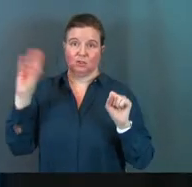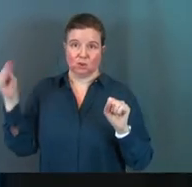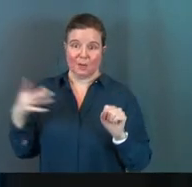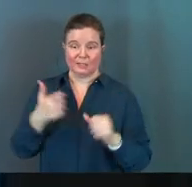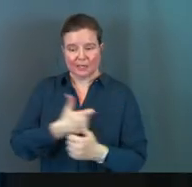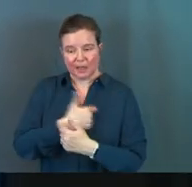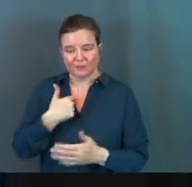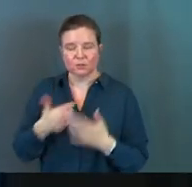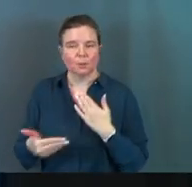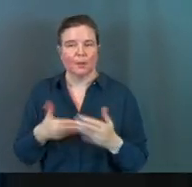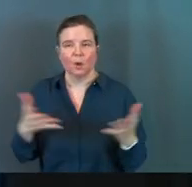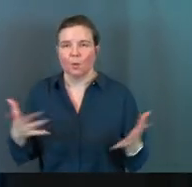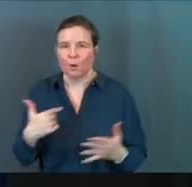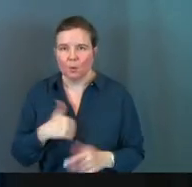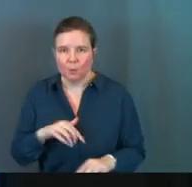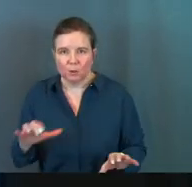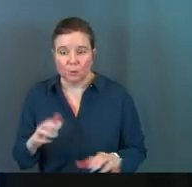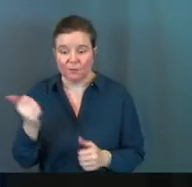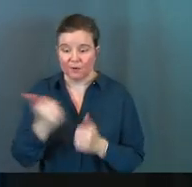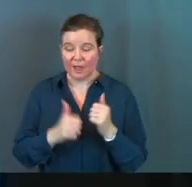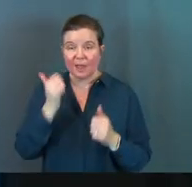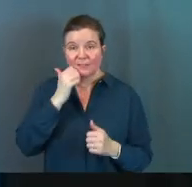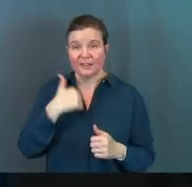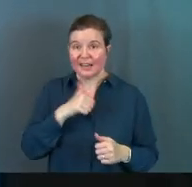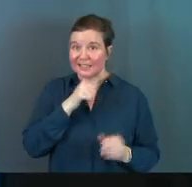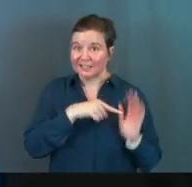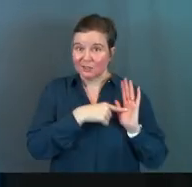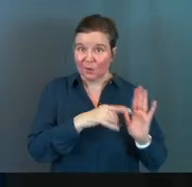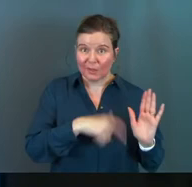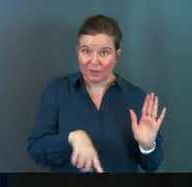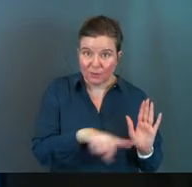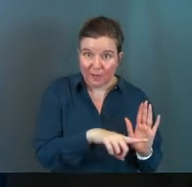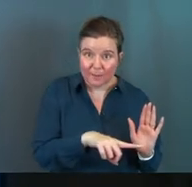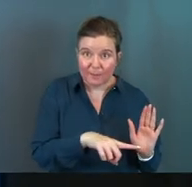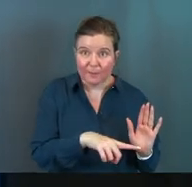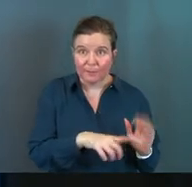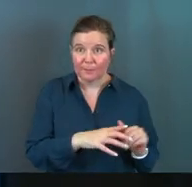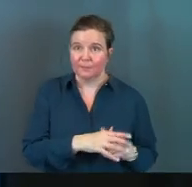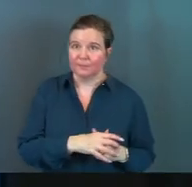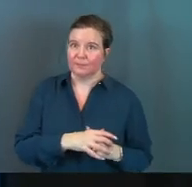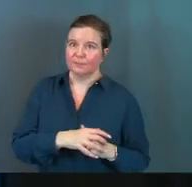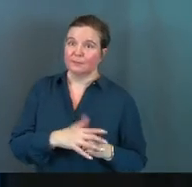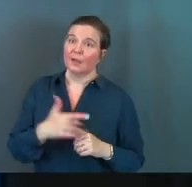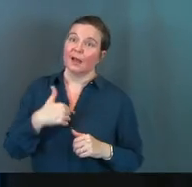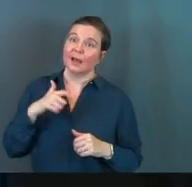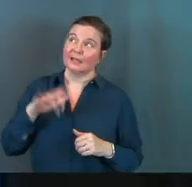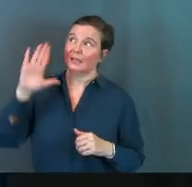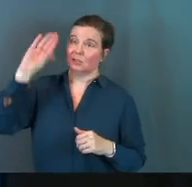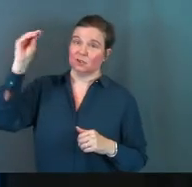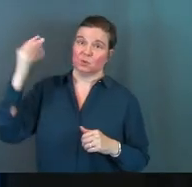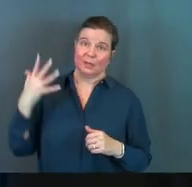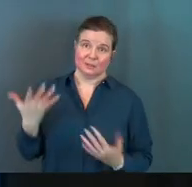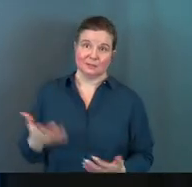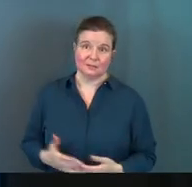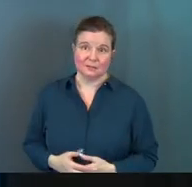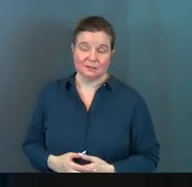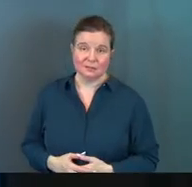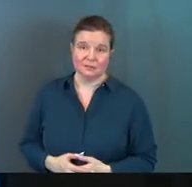And he loves us no matter what. And for every day that I didn't show that to them, I need his grace.